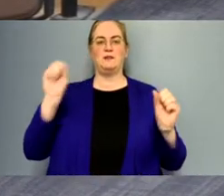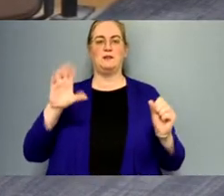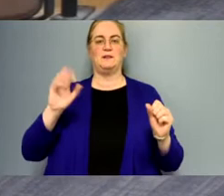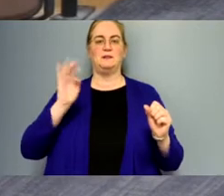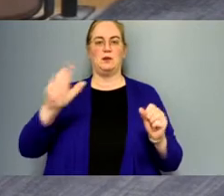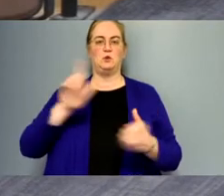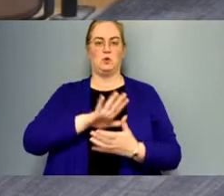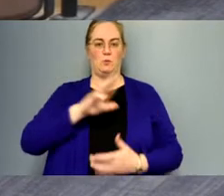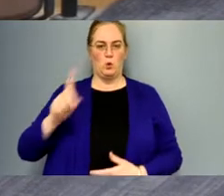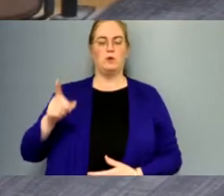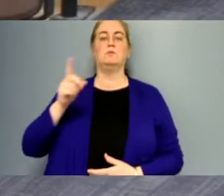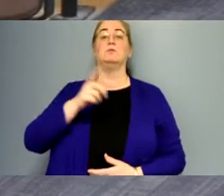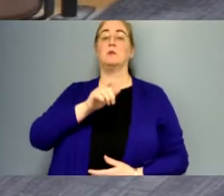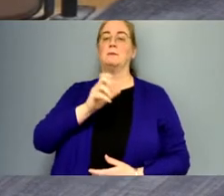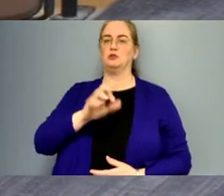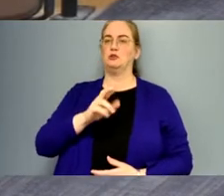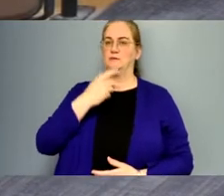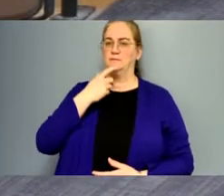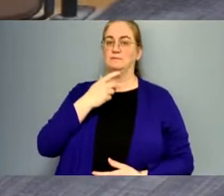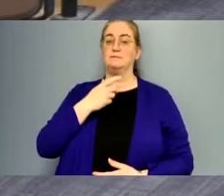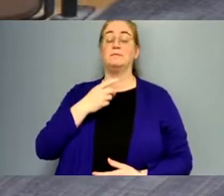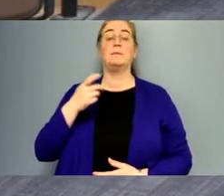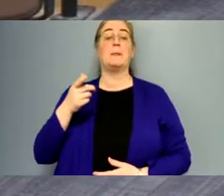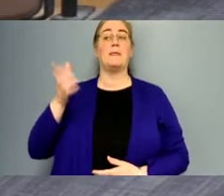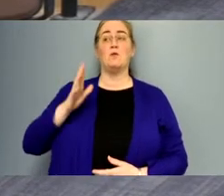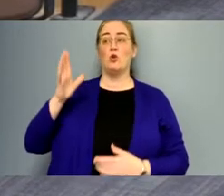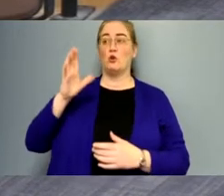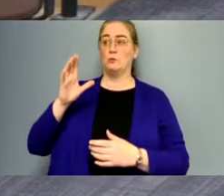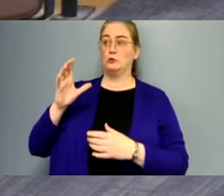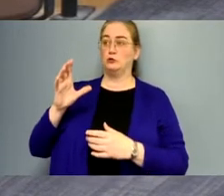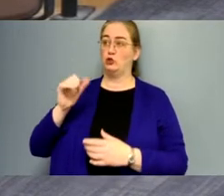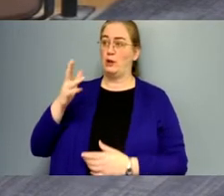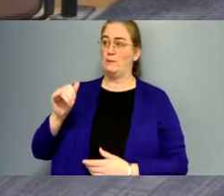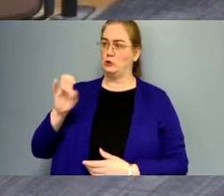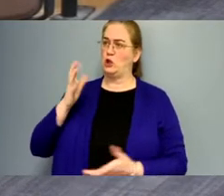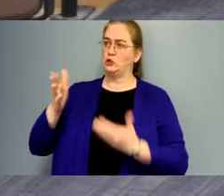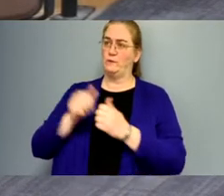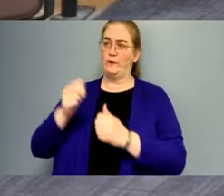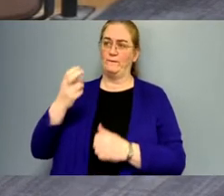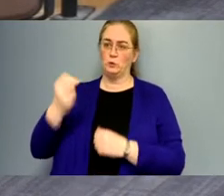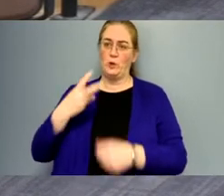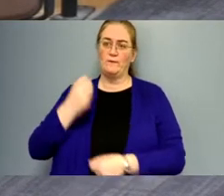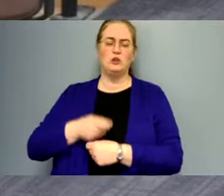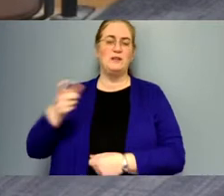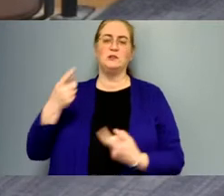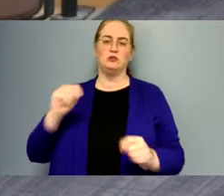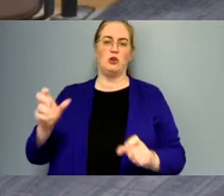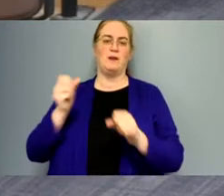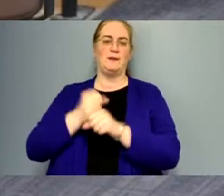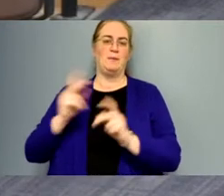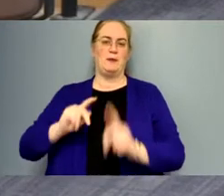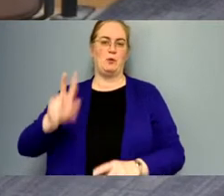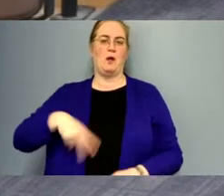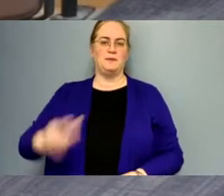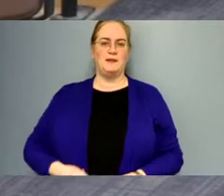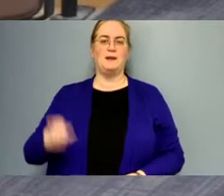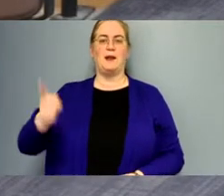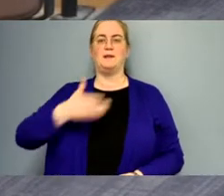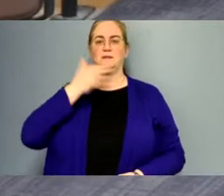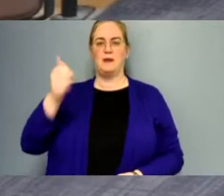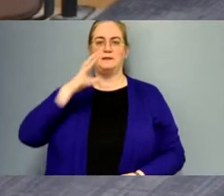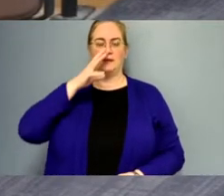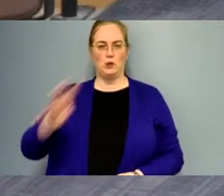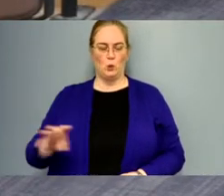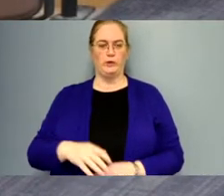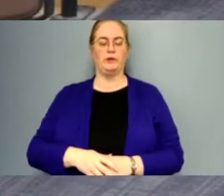School Board former Commissioner Charlie Martin I served with him for 12 years he's just trying to get people upset and is best ignored